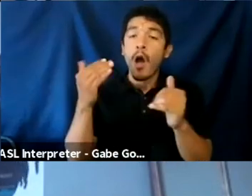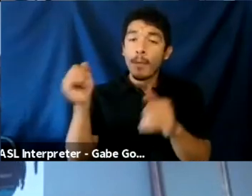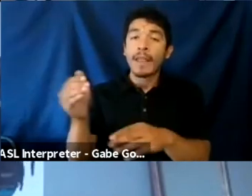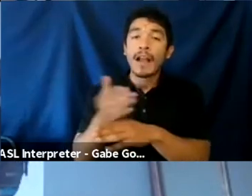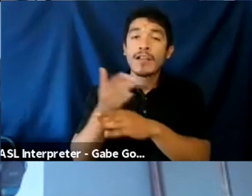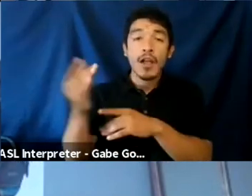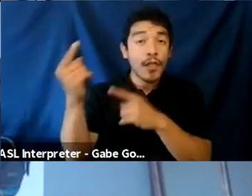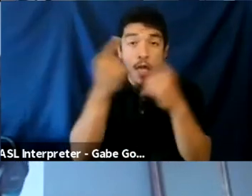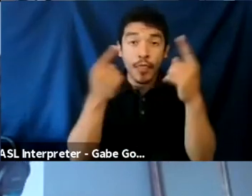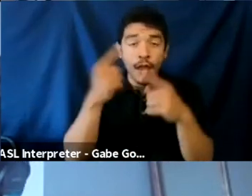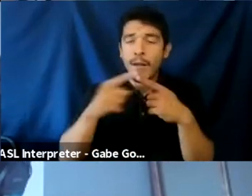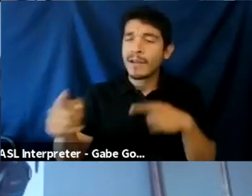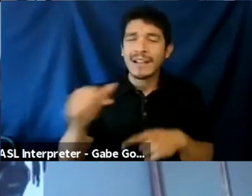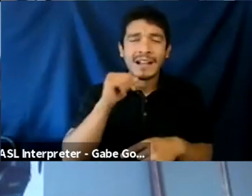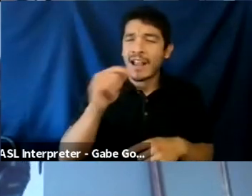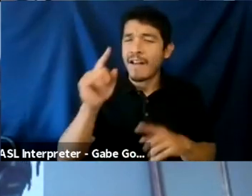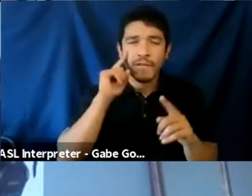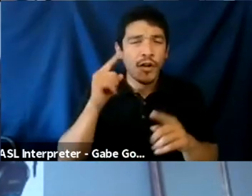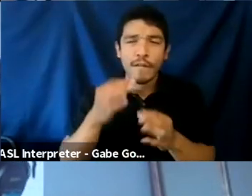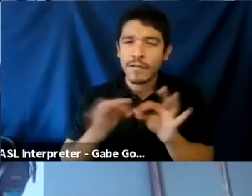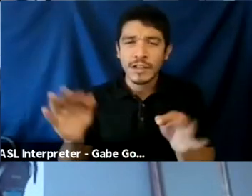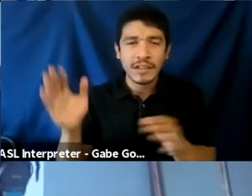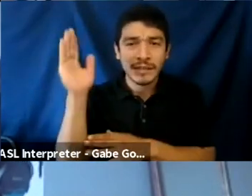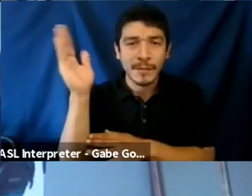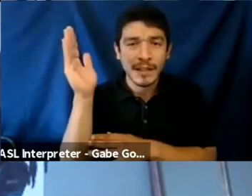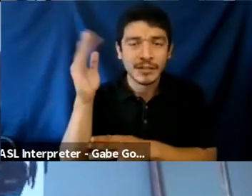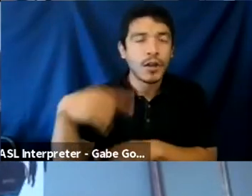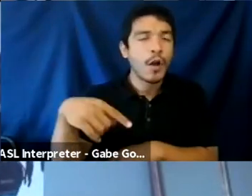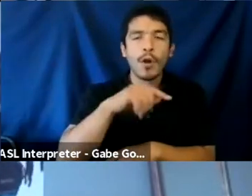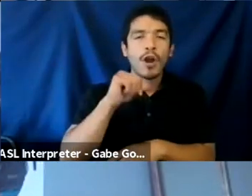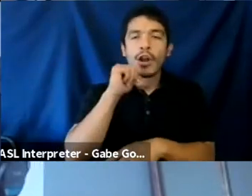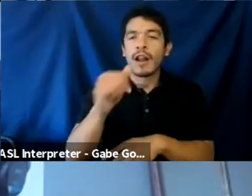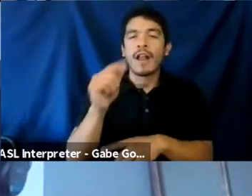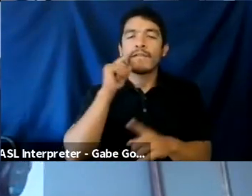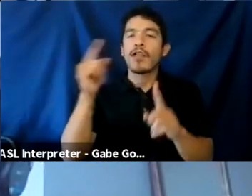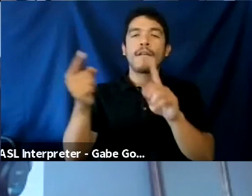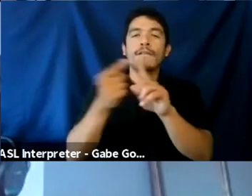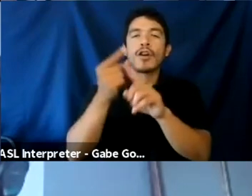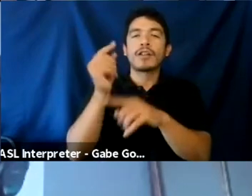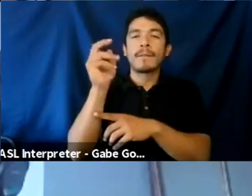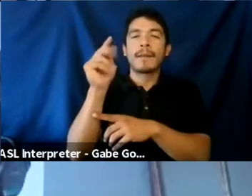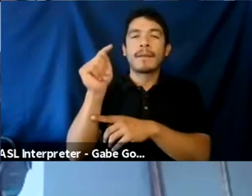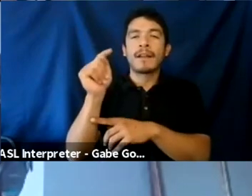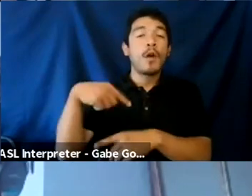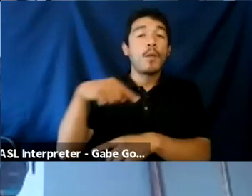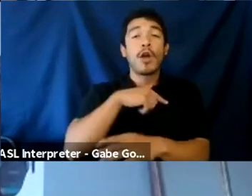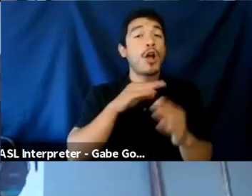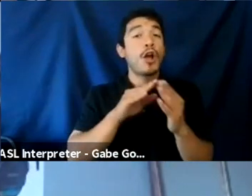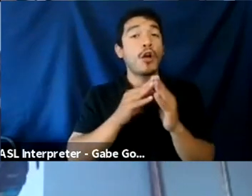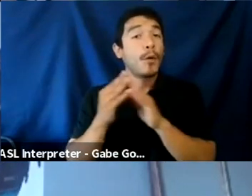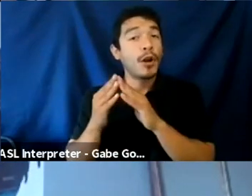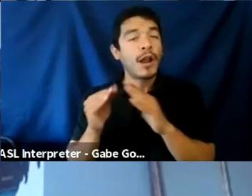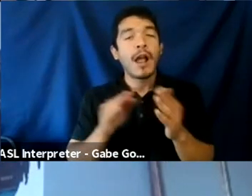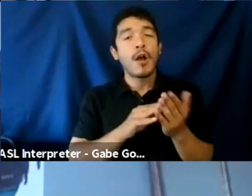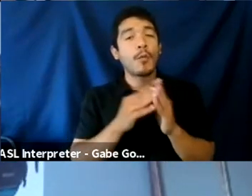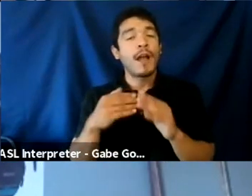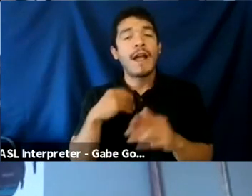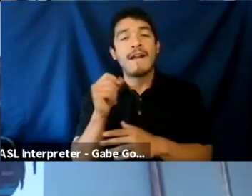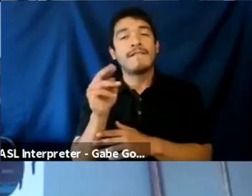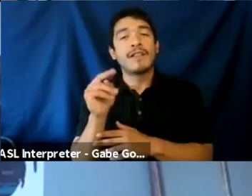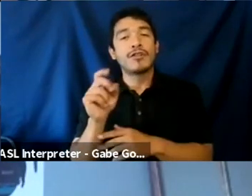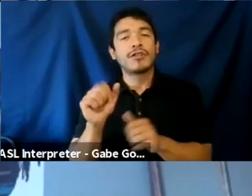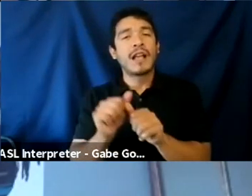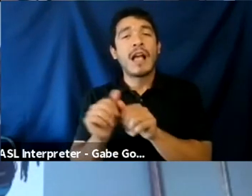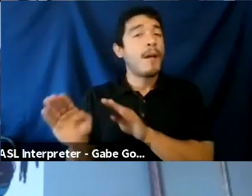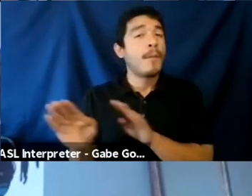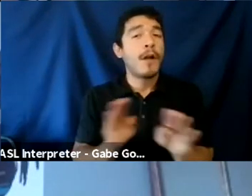share their thoughts, but we're not a platform for free speech. We are not upholding the first amendment. That's the government's job. We're a community and communities have standards for how you have to behave